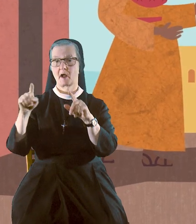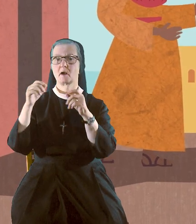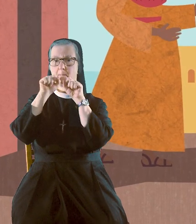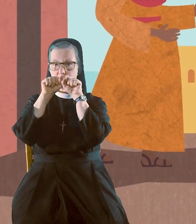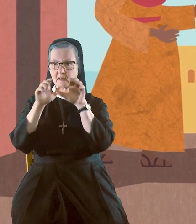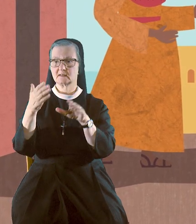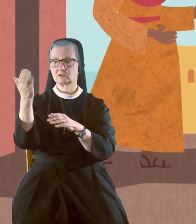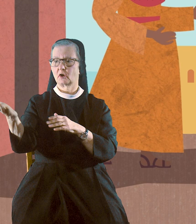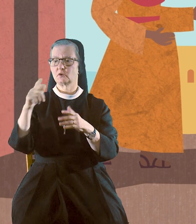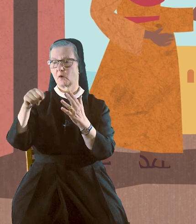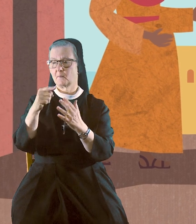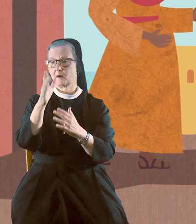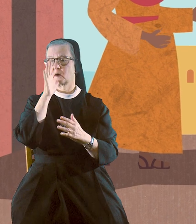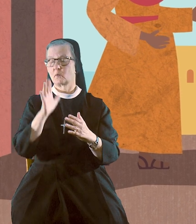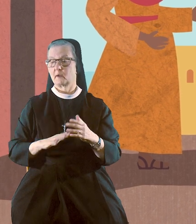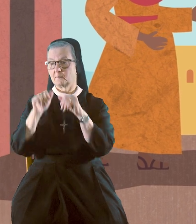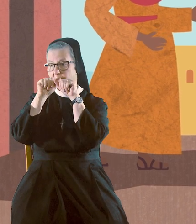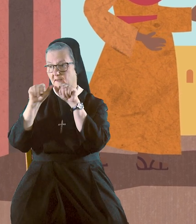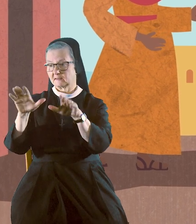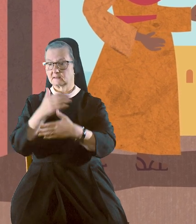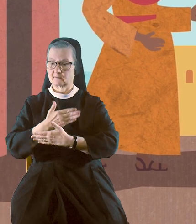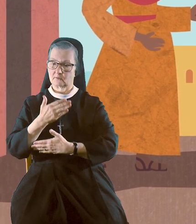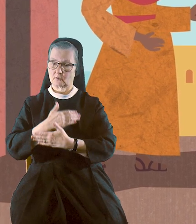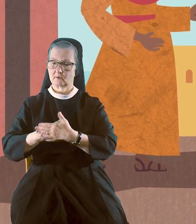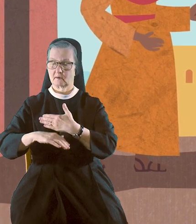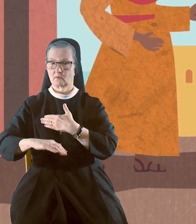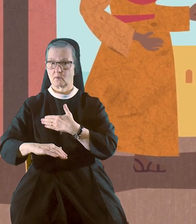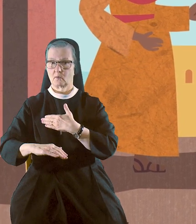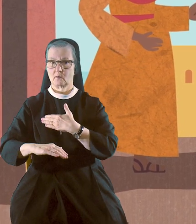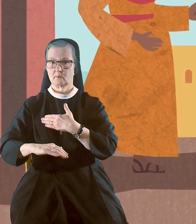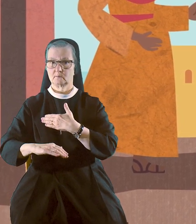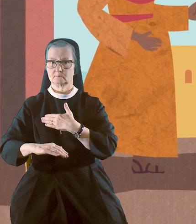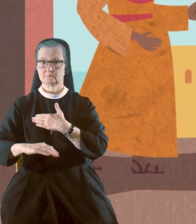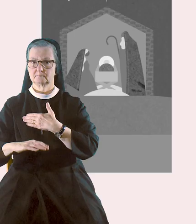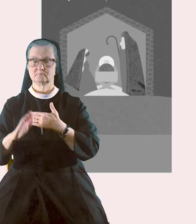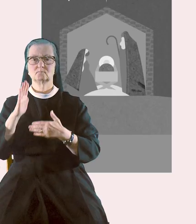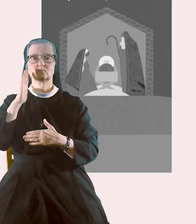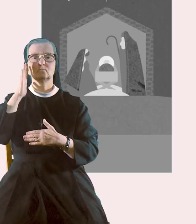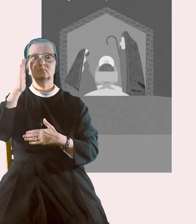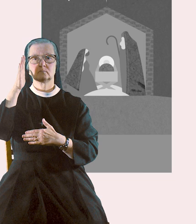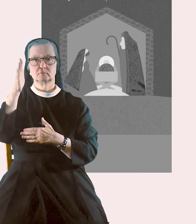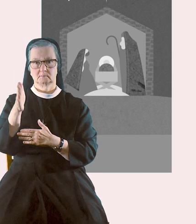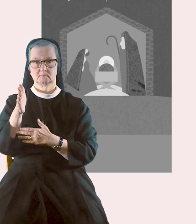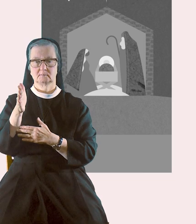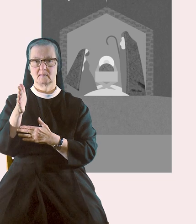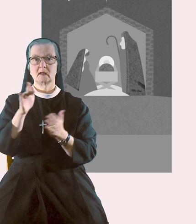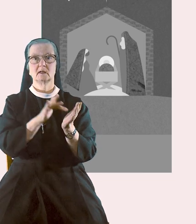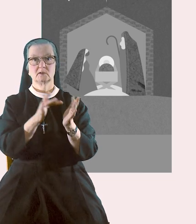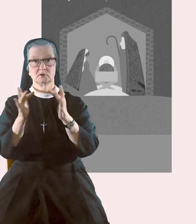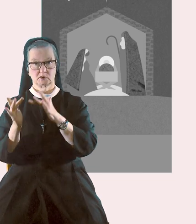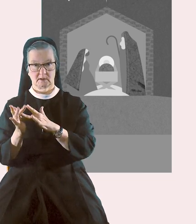Blessed are you among women, and blessed is the fruit of your womb. Soon afterwards,